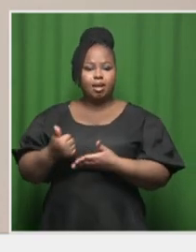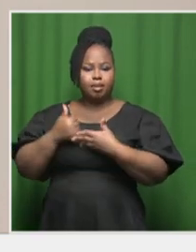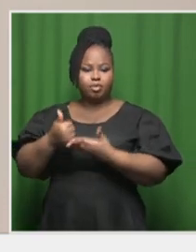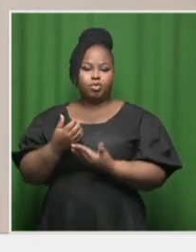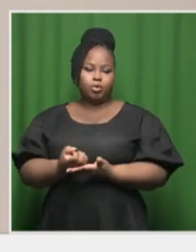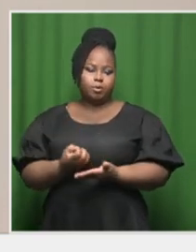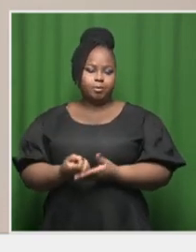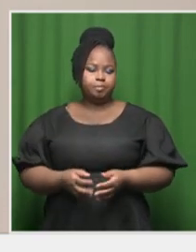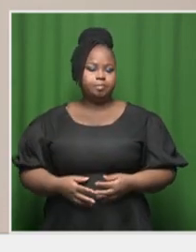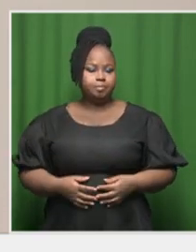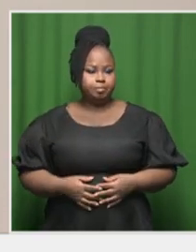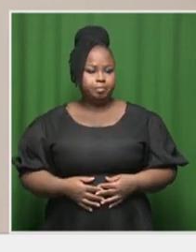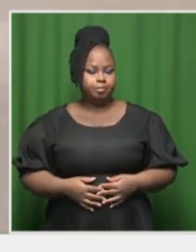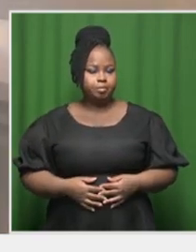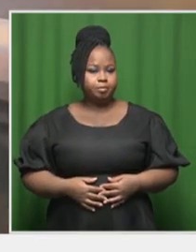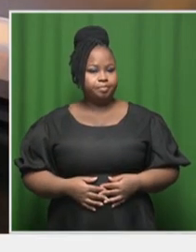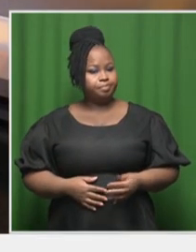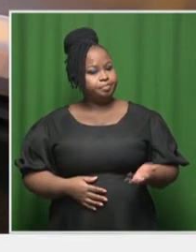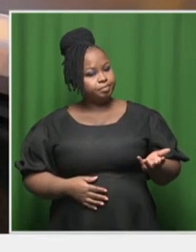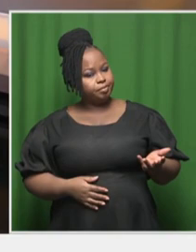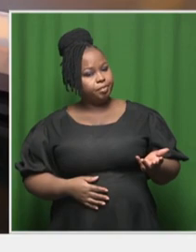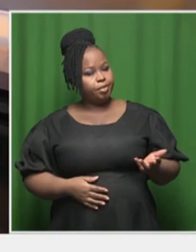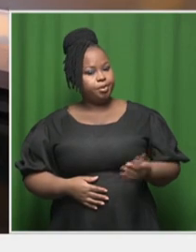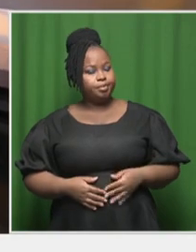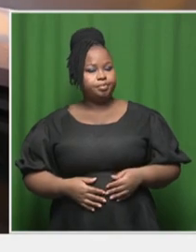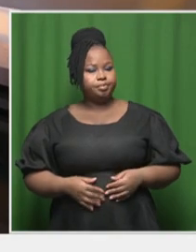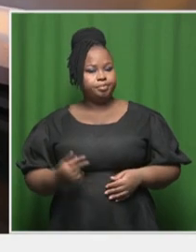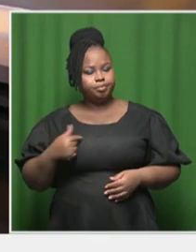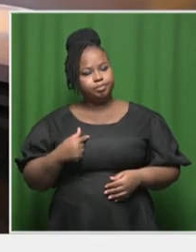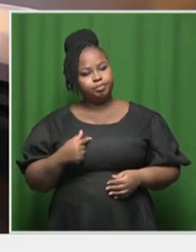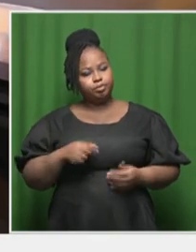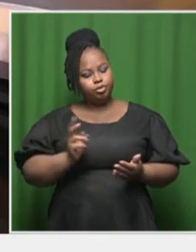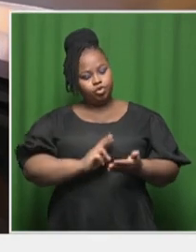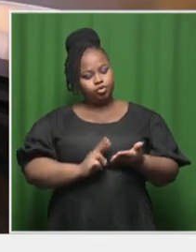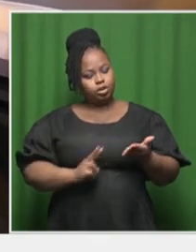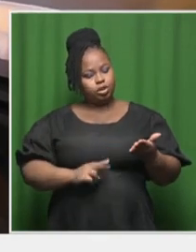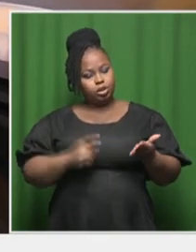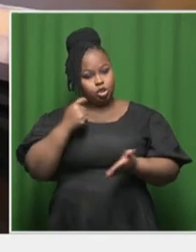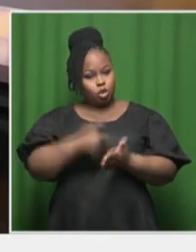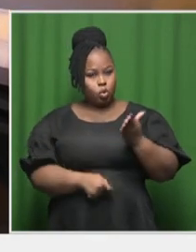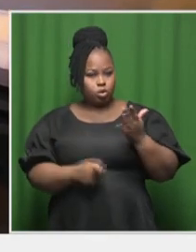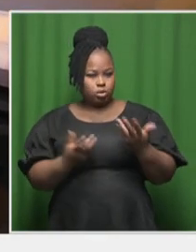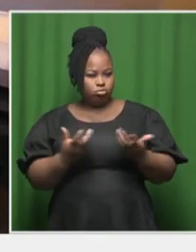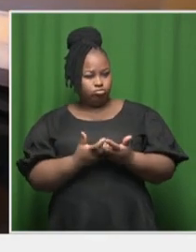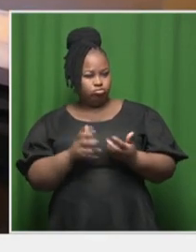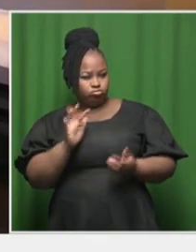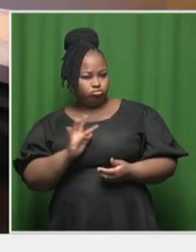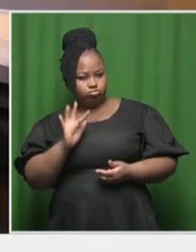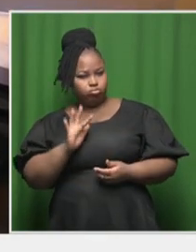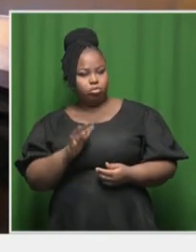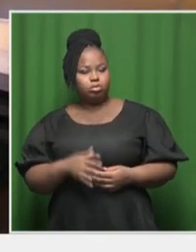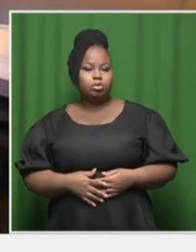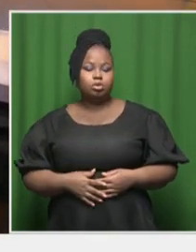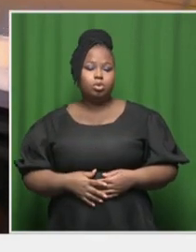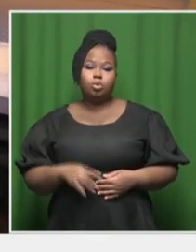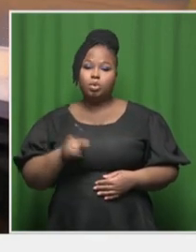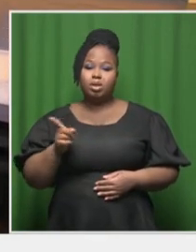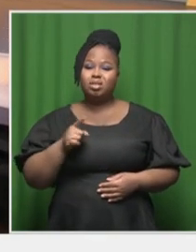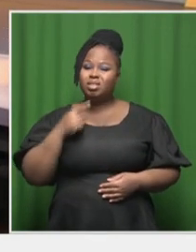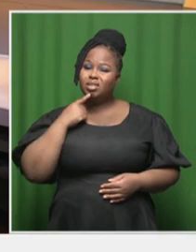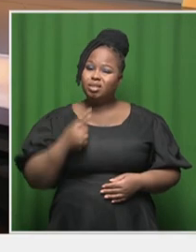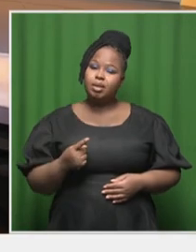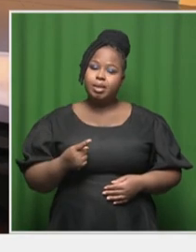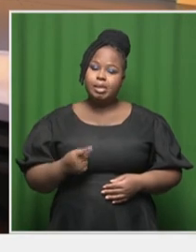economy. So, you. So, the reality is, and I'm reading a cost estimate here, mean, to put a number to what you're saying. Initially, they were saying